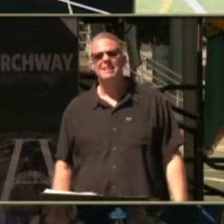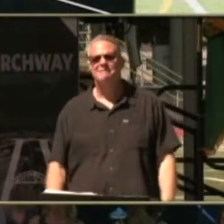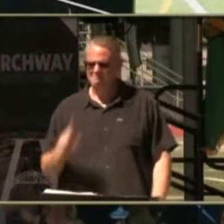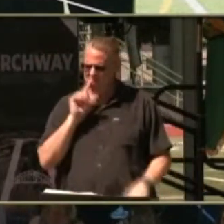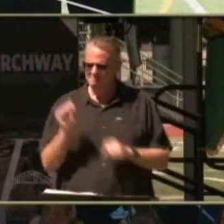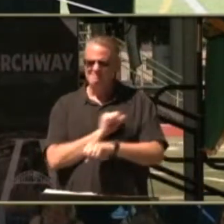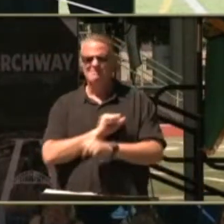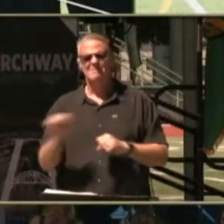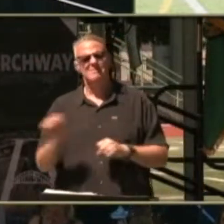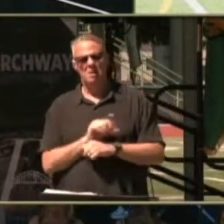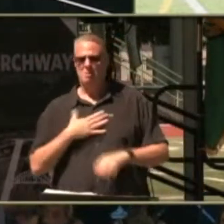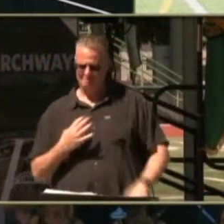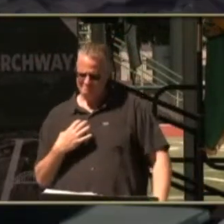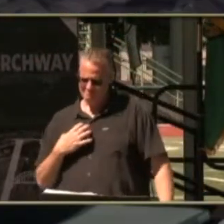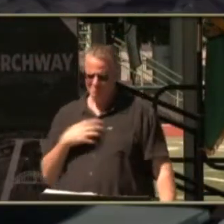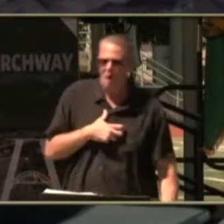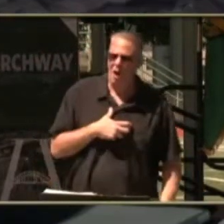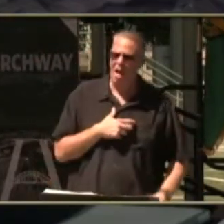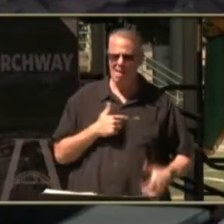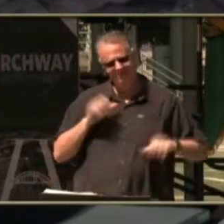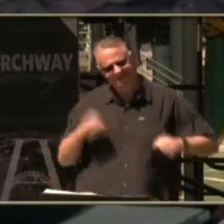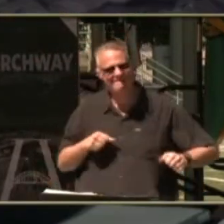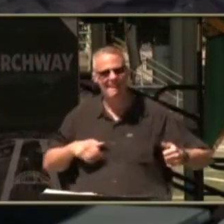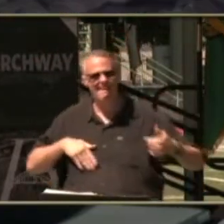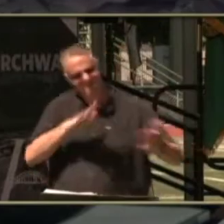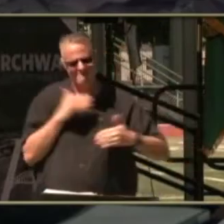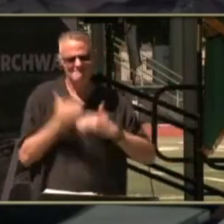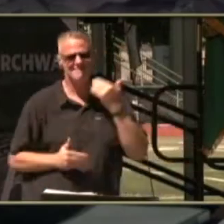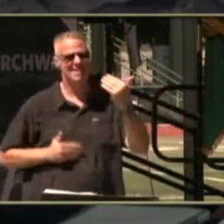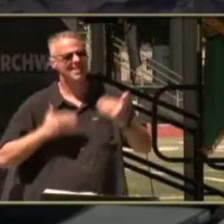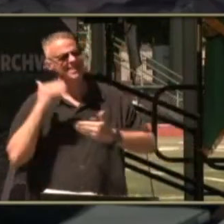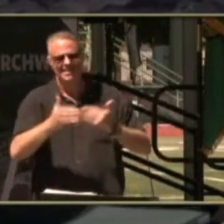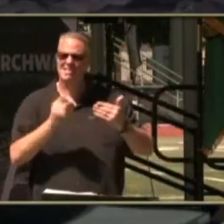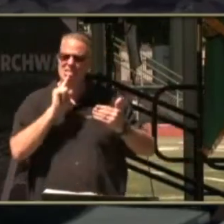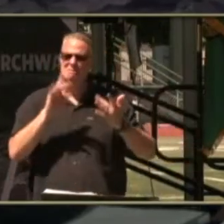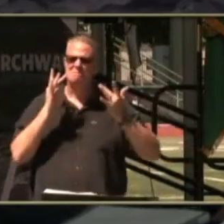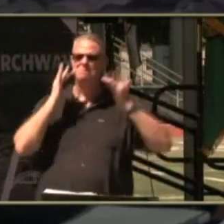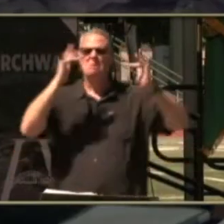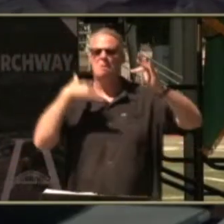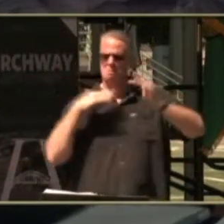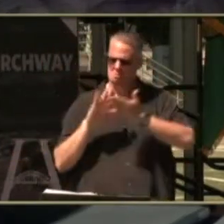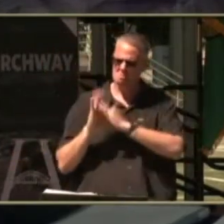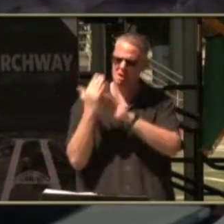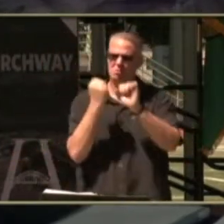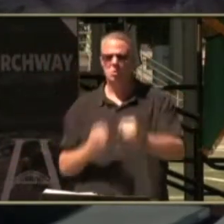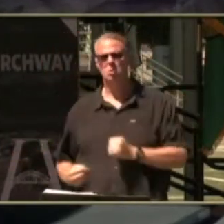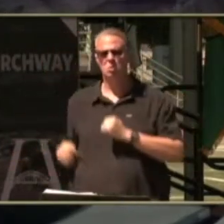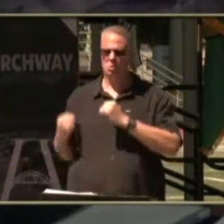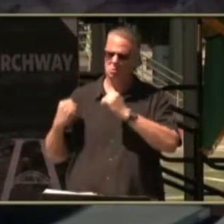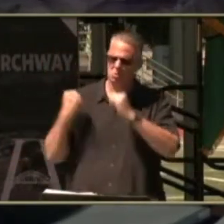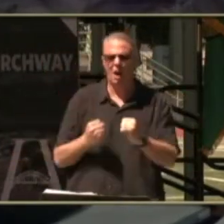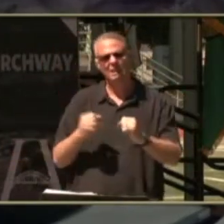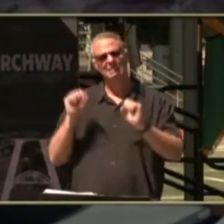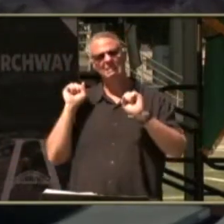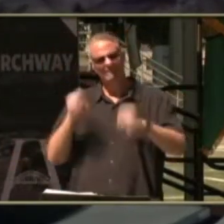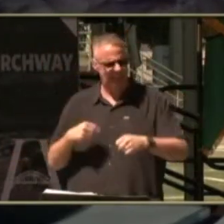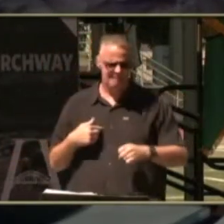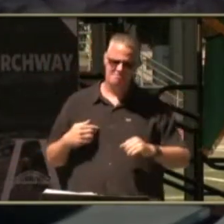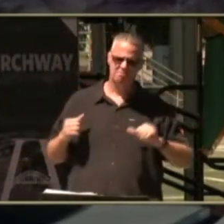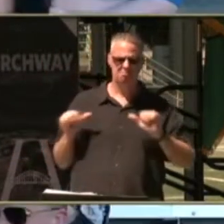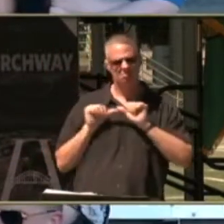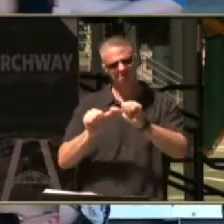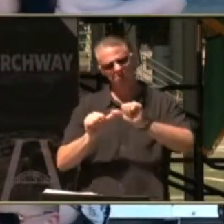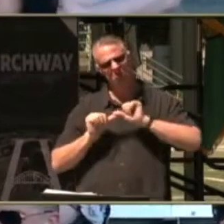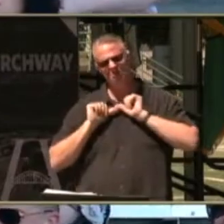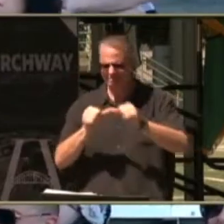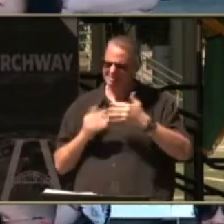My powers turn on It's turning right now, I'd be strong I believe my fight's